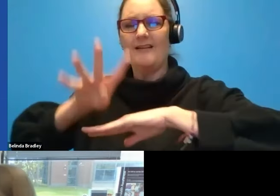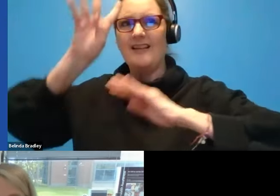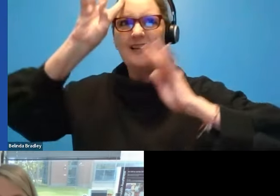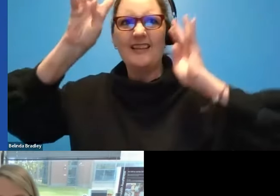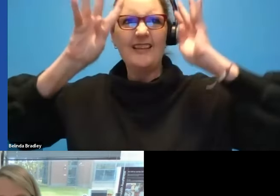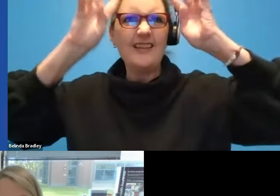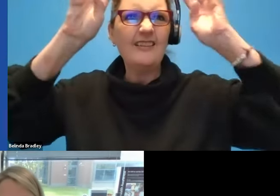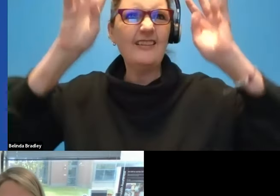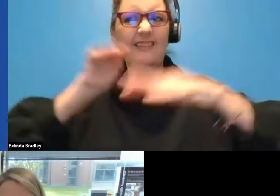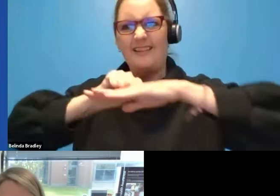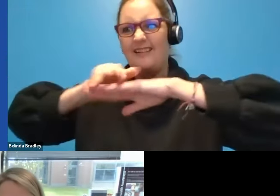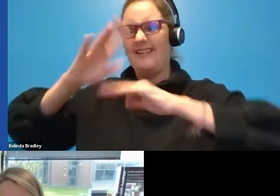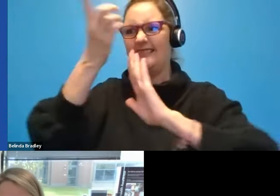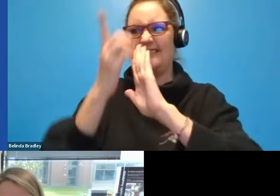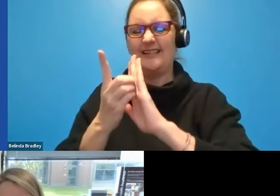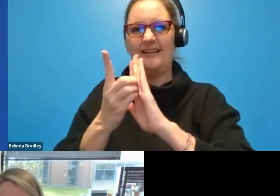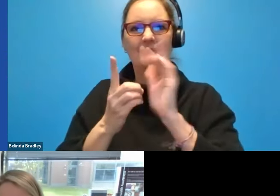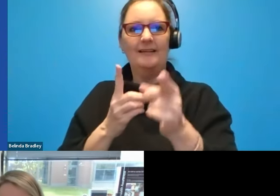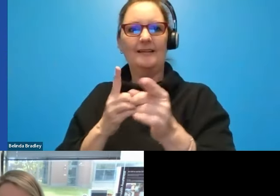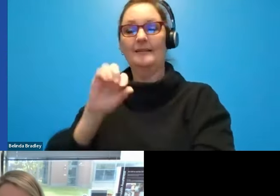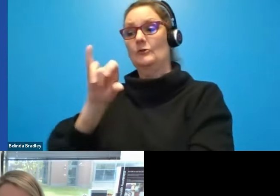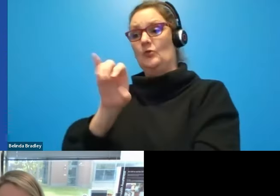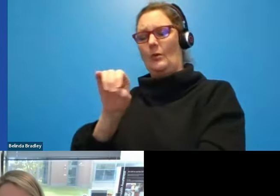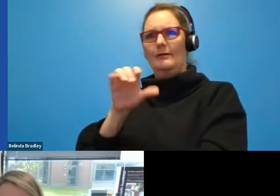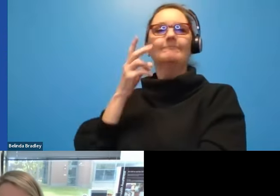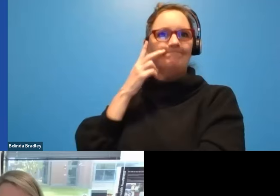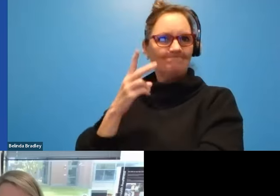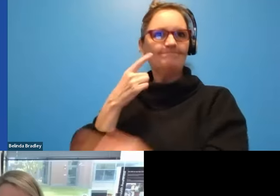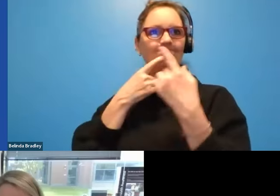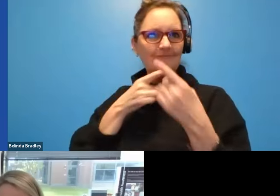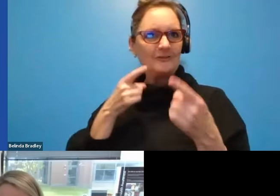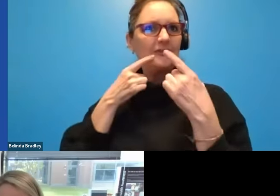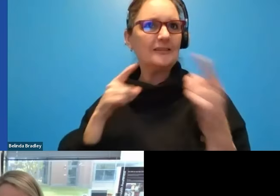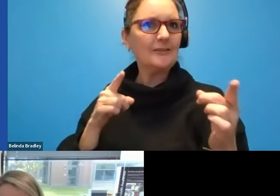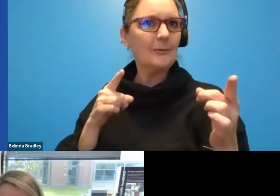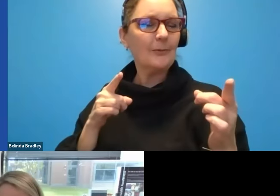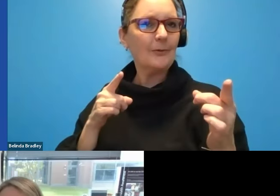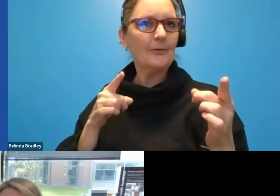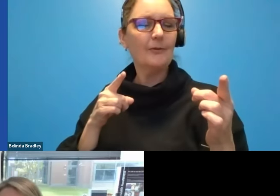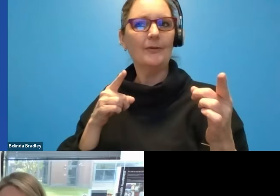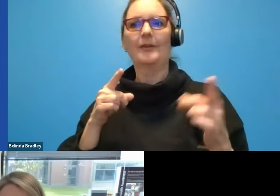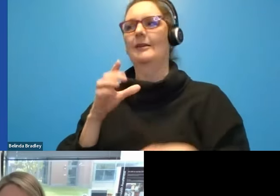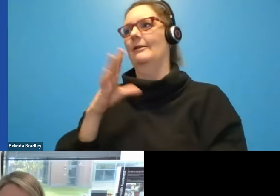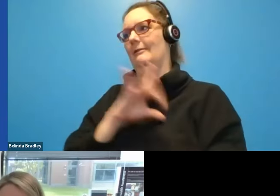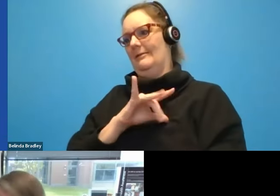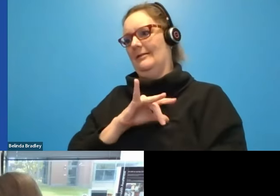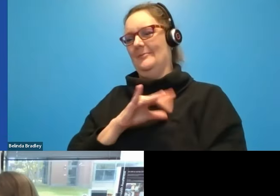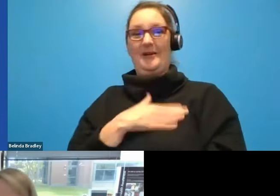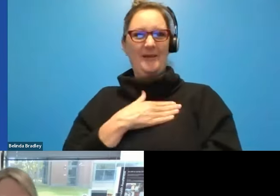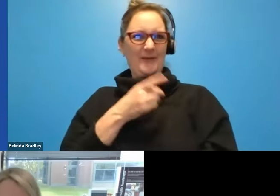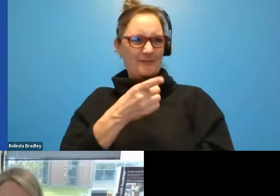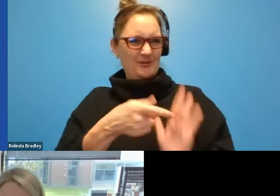amazing. And I had seen the, uh, some of these announcements on the accessories, but I'm glad that you're able to show it, uh,